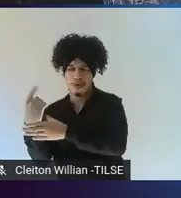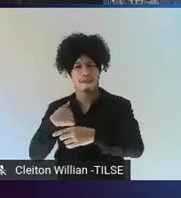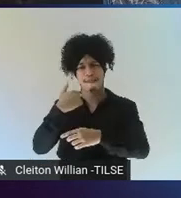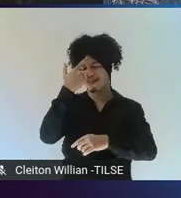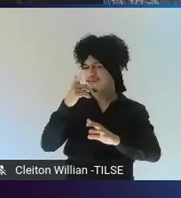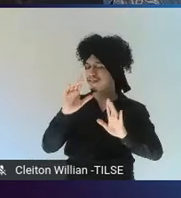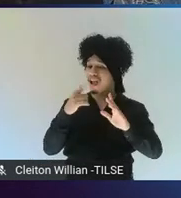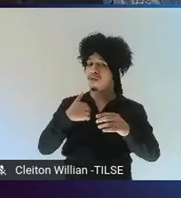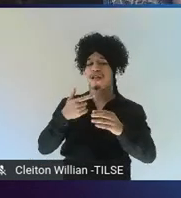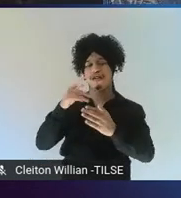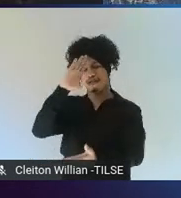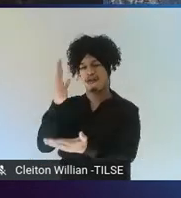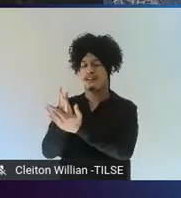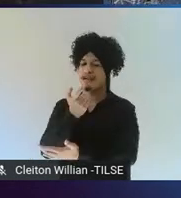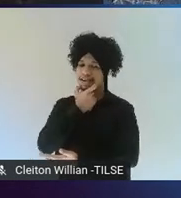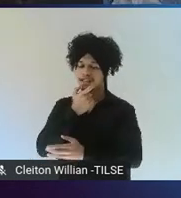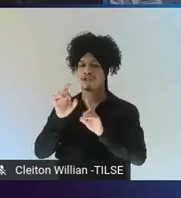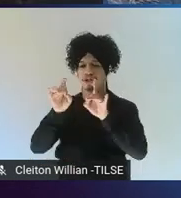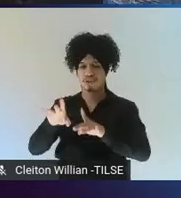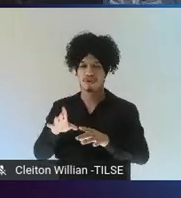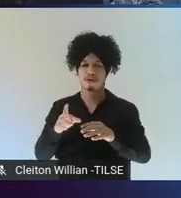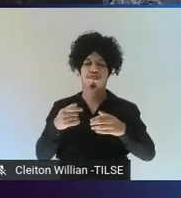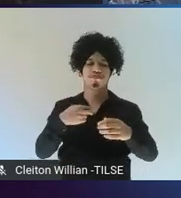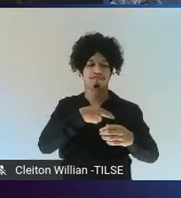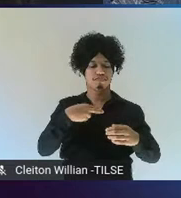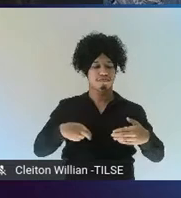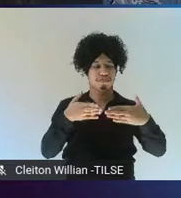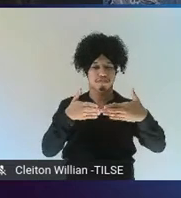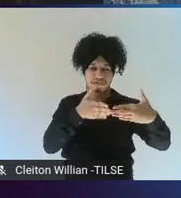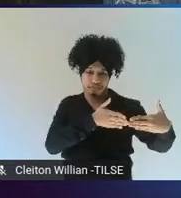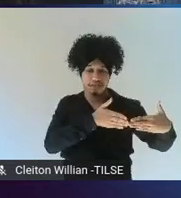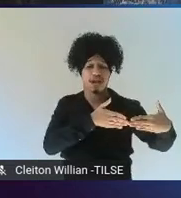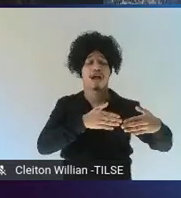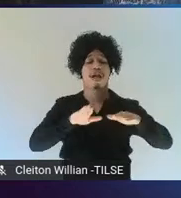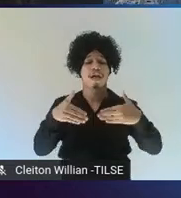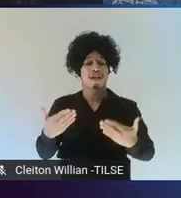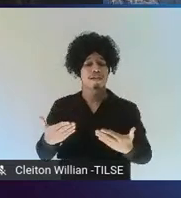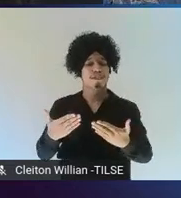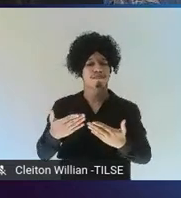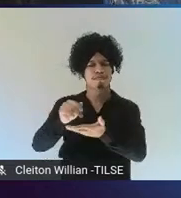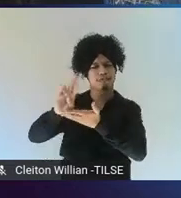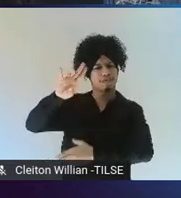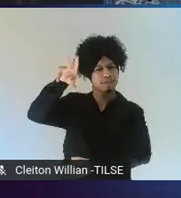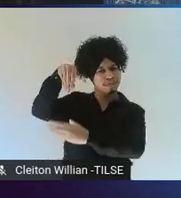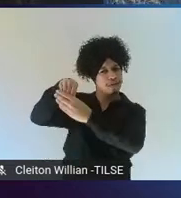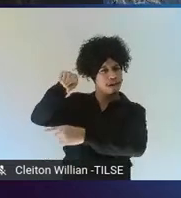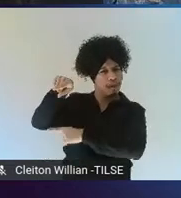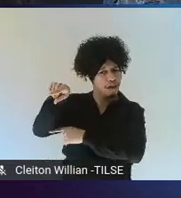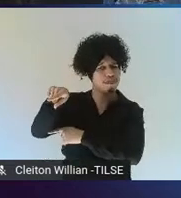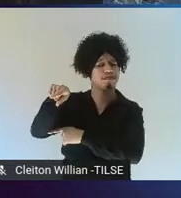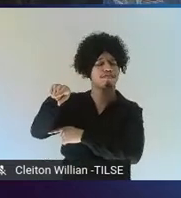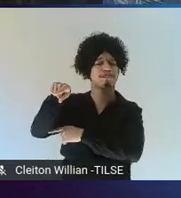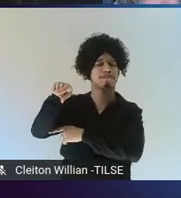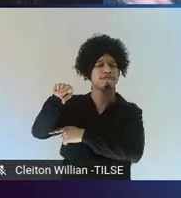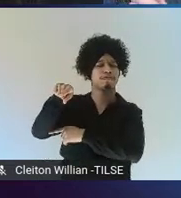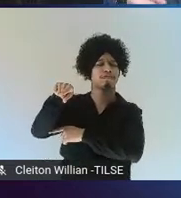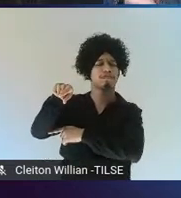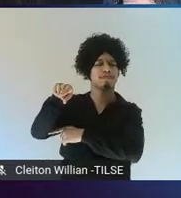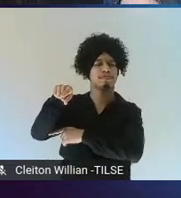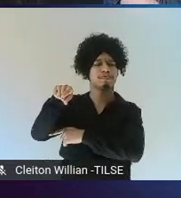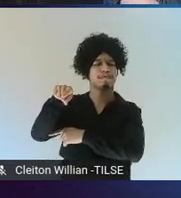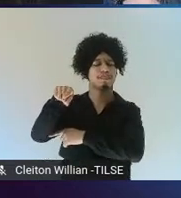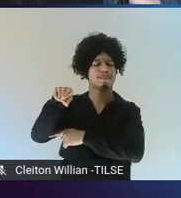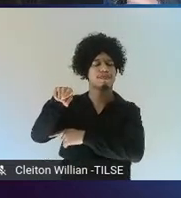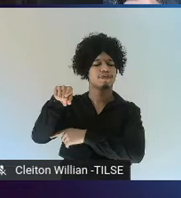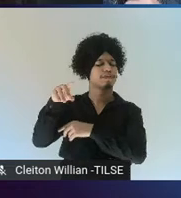for the people at the university who decided that they were going to do EMI. And so,